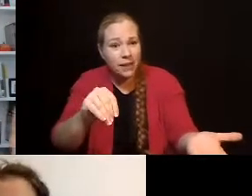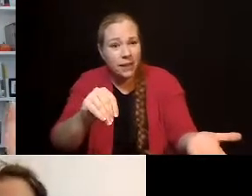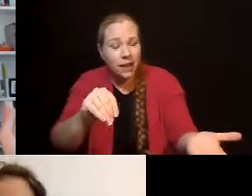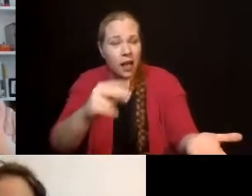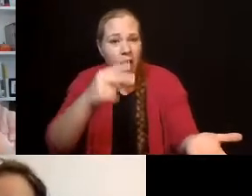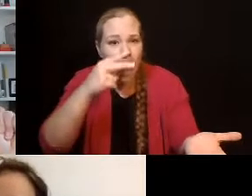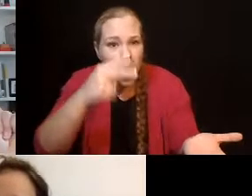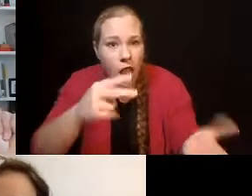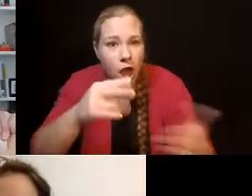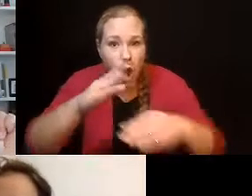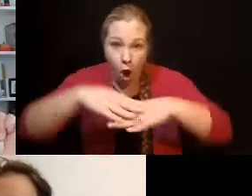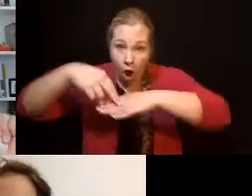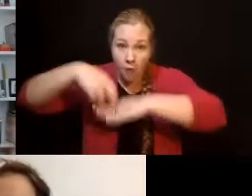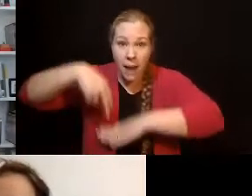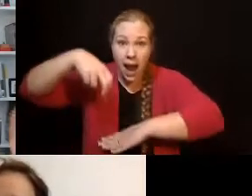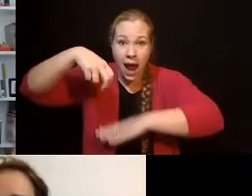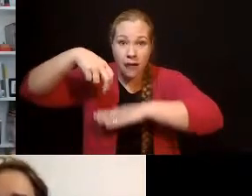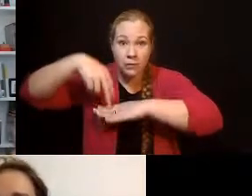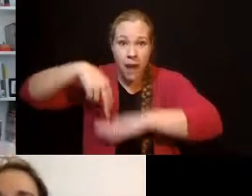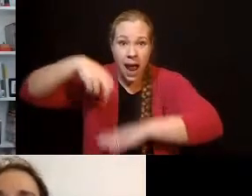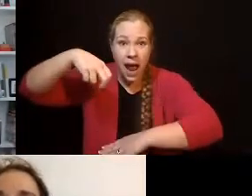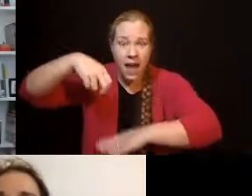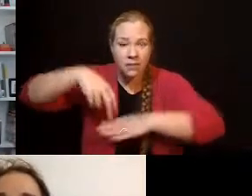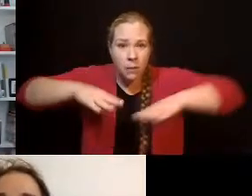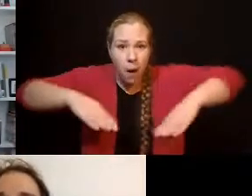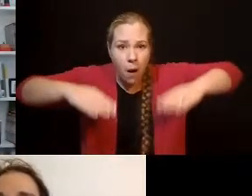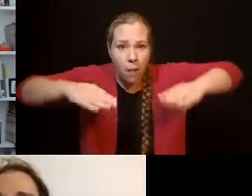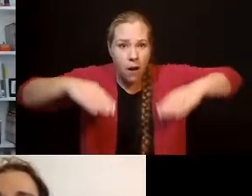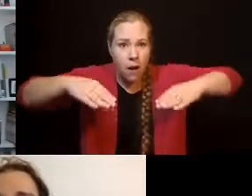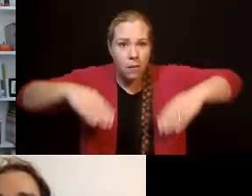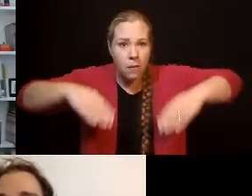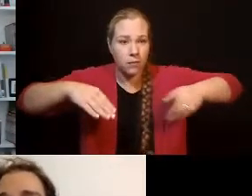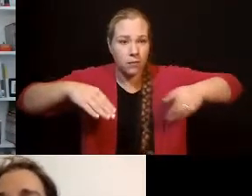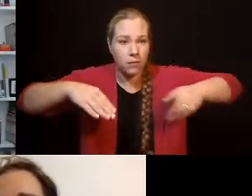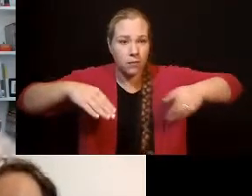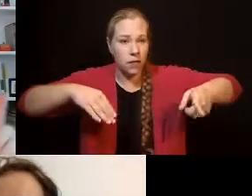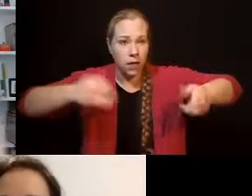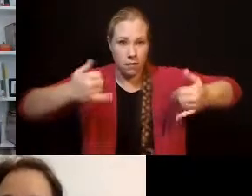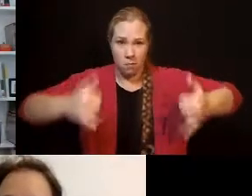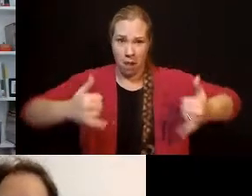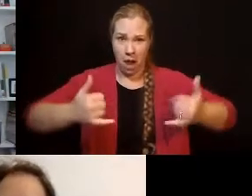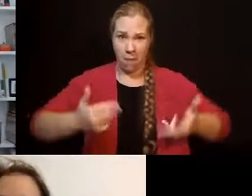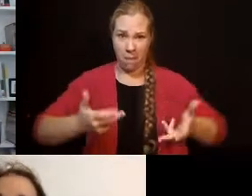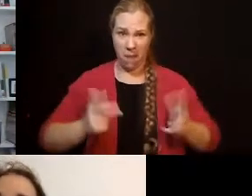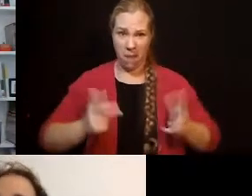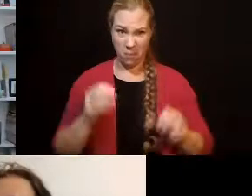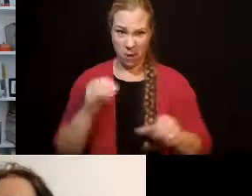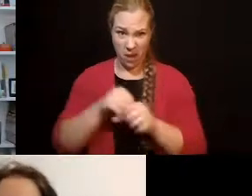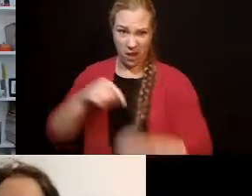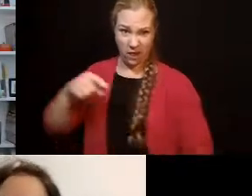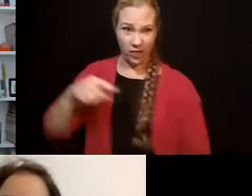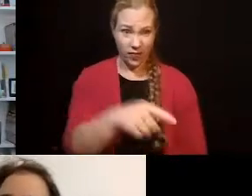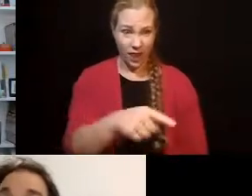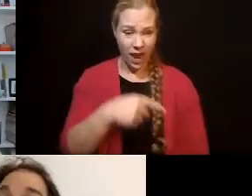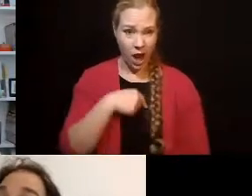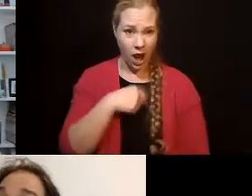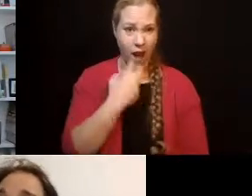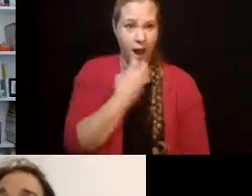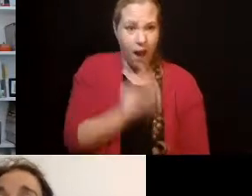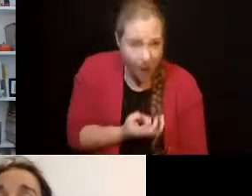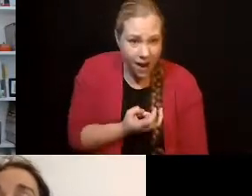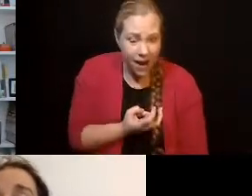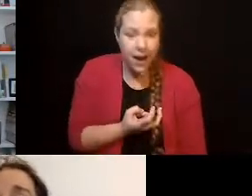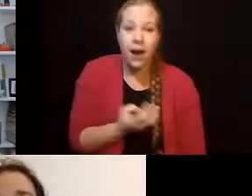I could have ever, as his mom, got him in that environment. But a co-worker said, hey, Jess, come play